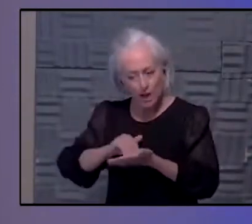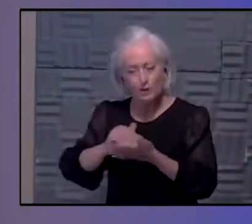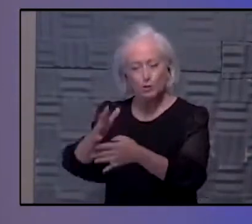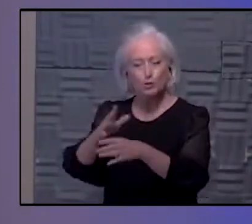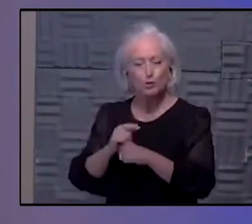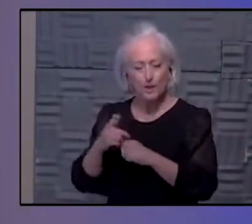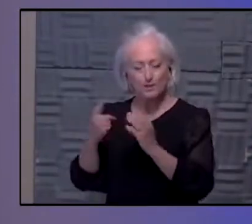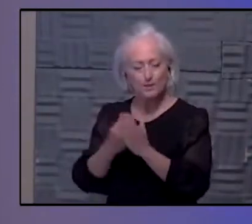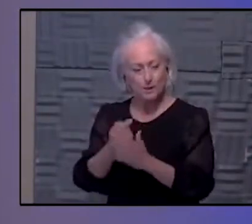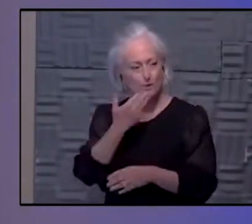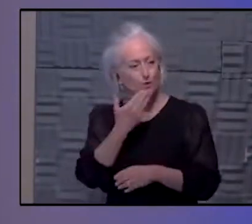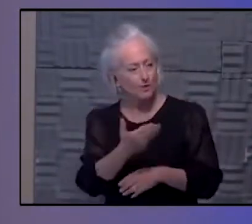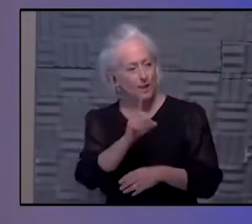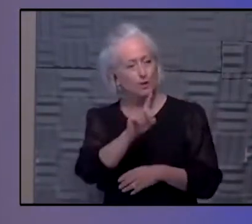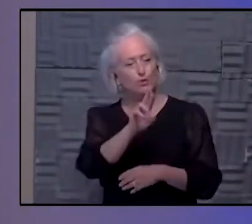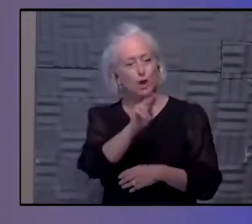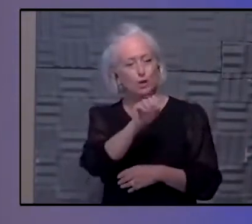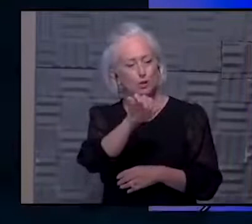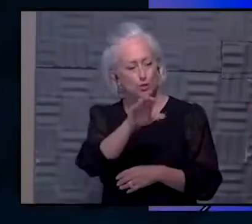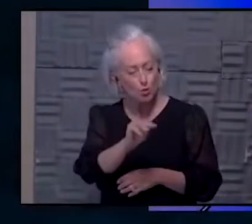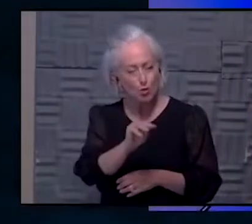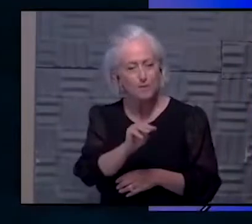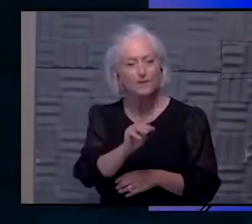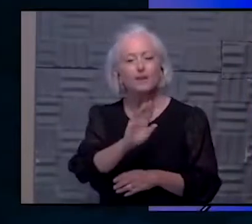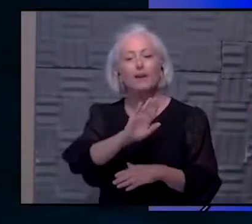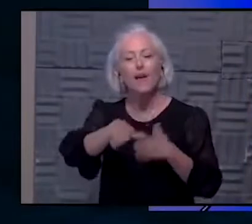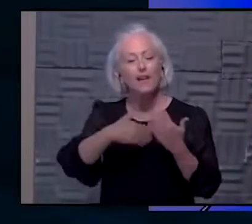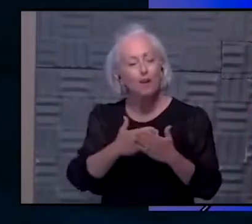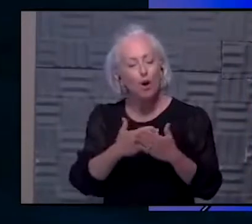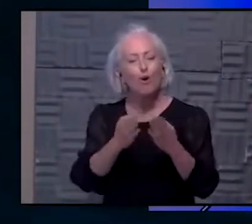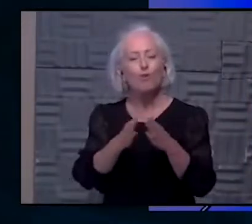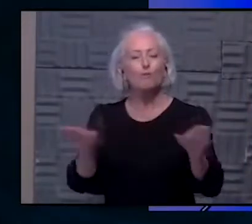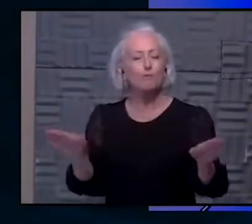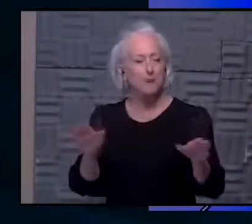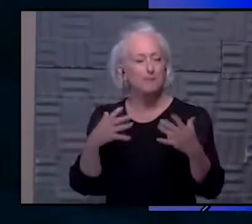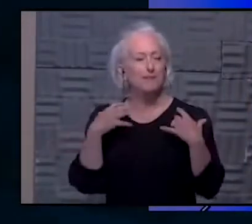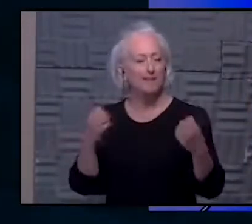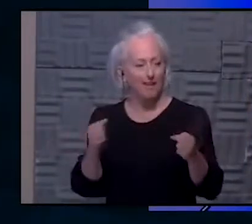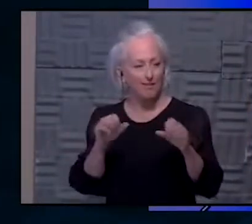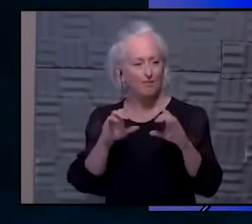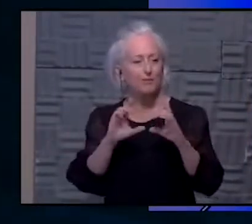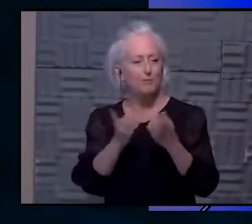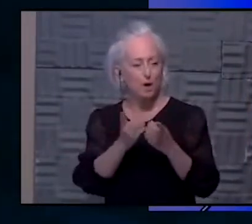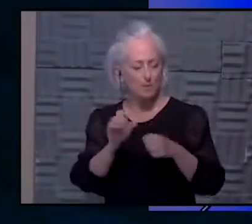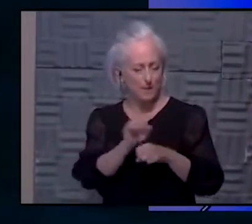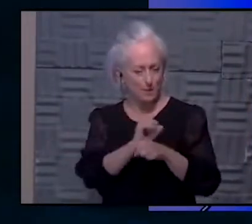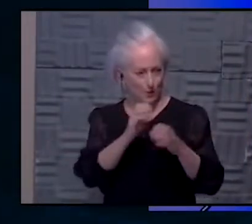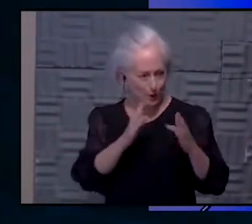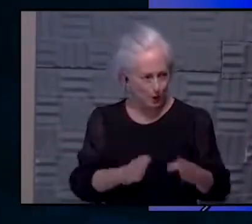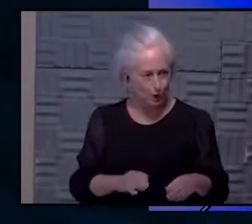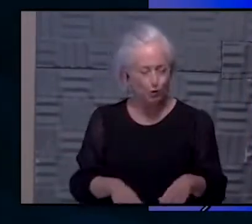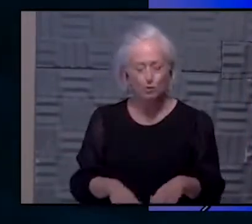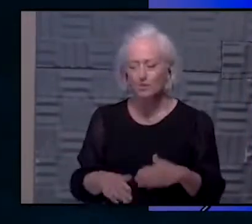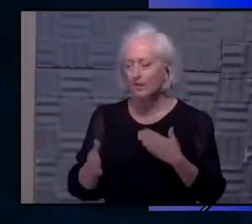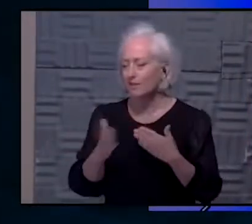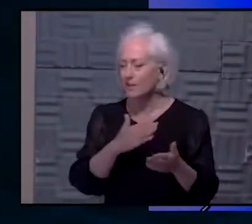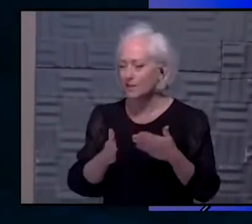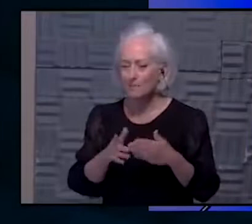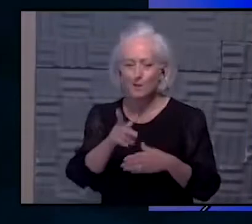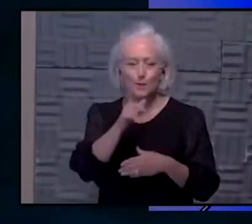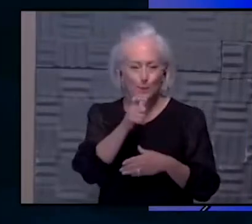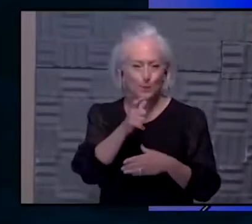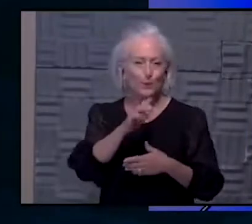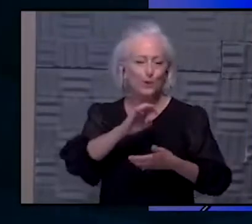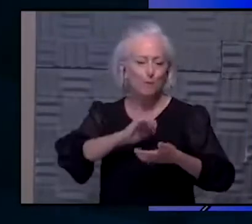you, Dr. Norman, and all the public health workers across Kansas, whether you're working for a local health department or another organization that's partnering to keep people